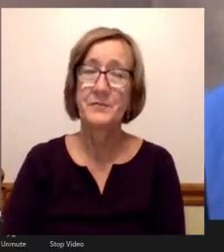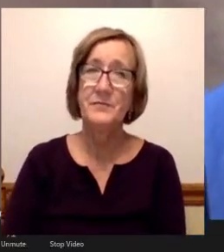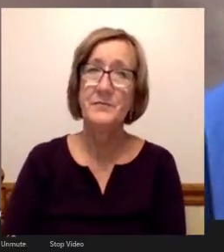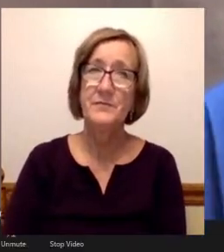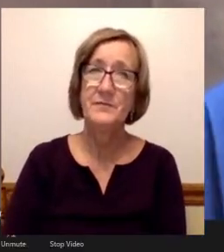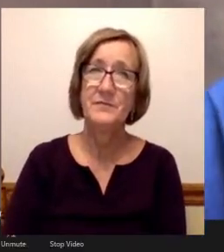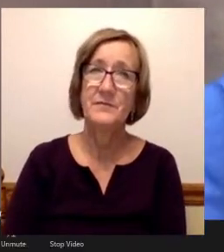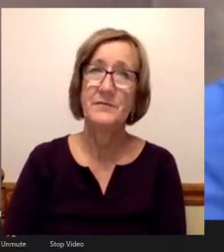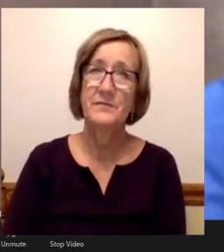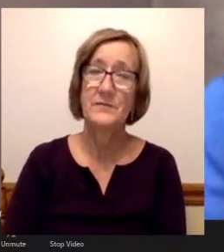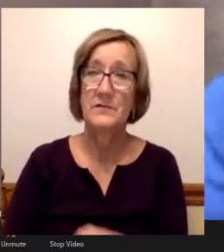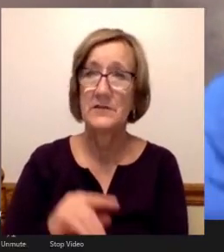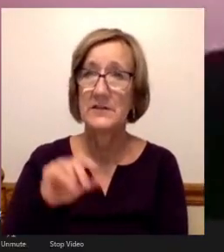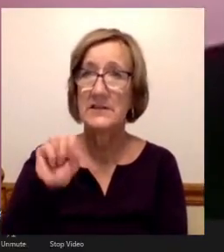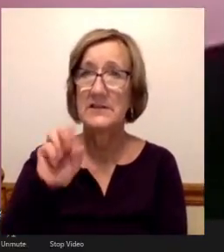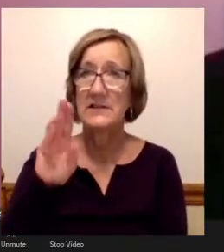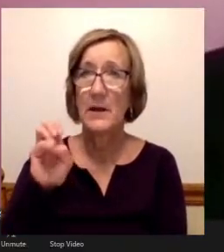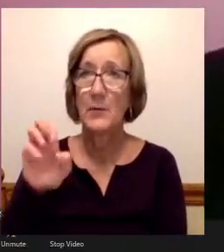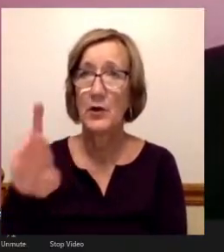Summer.